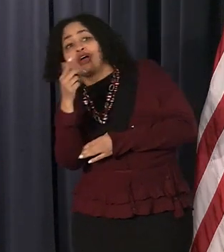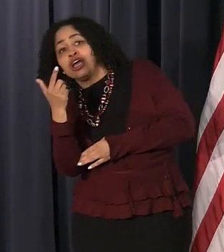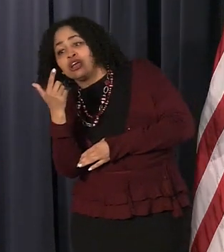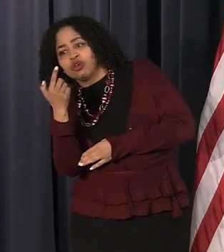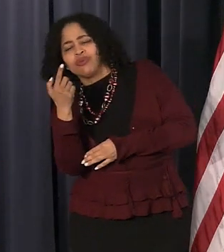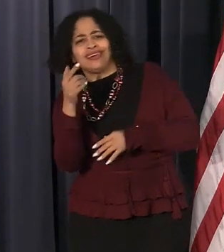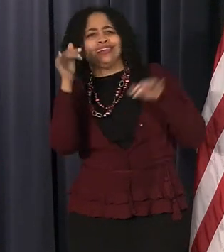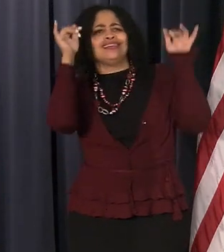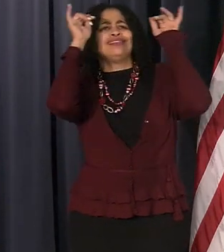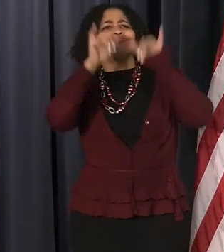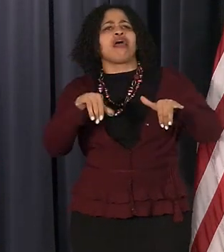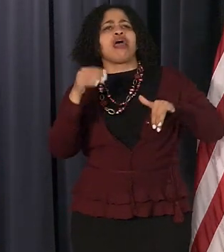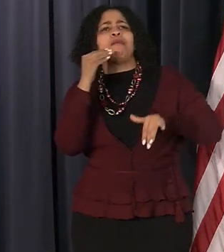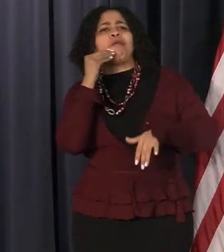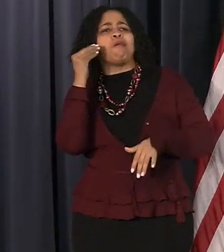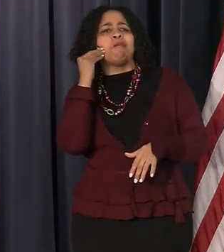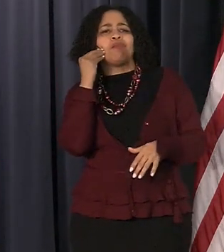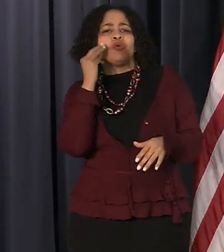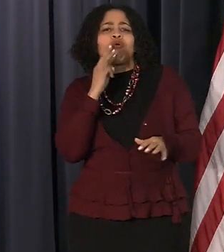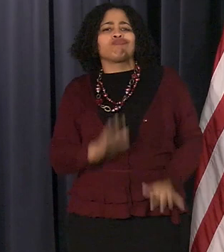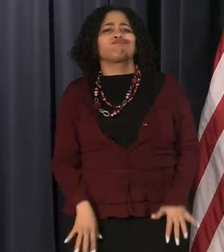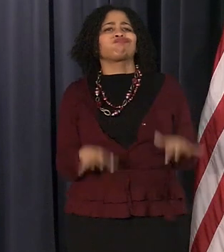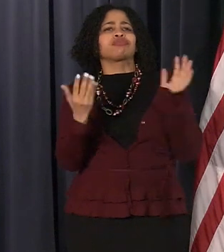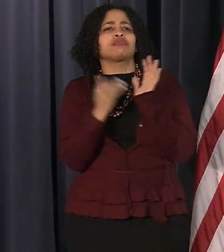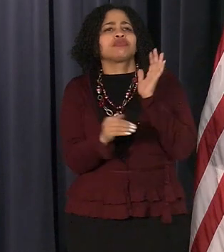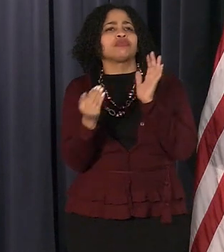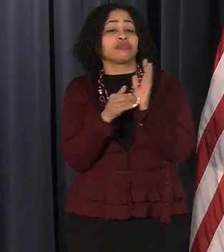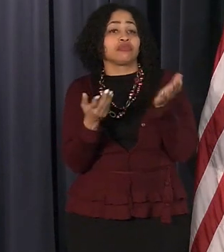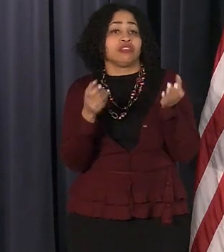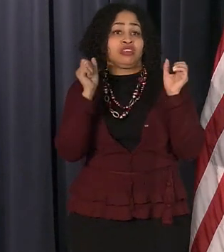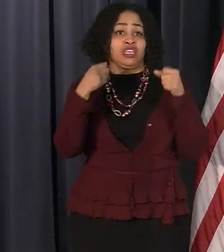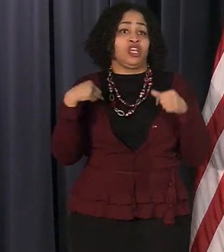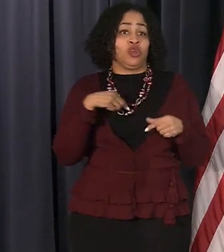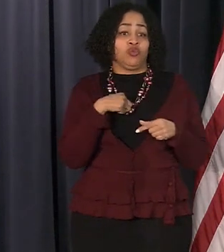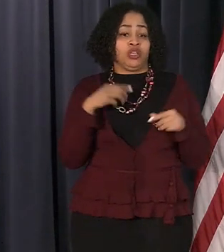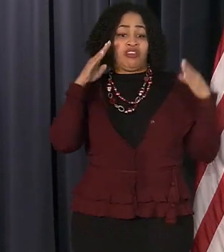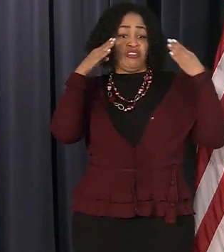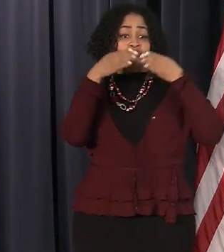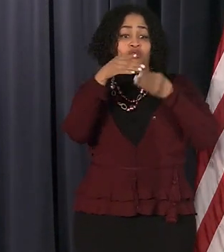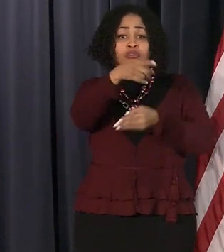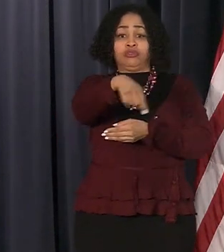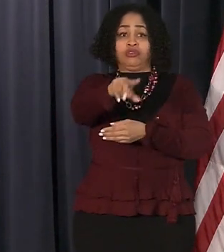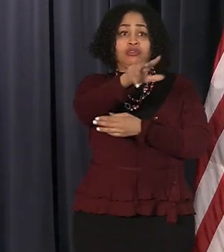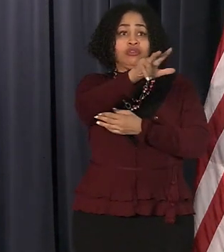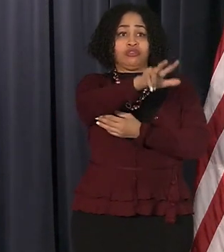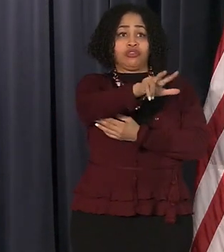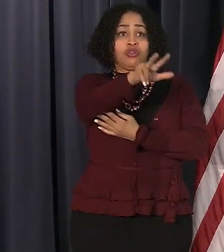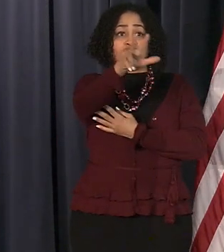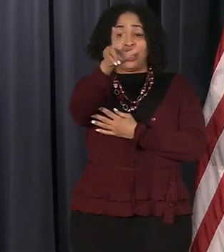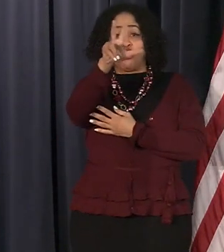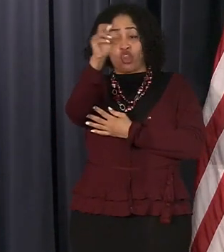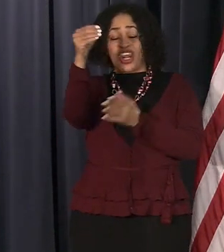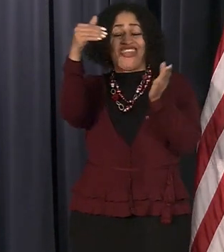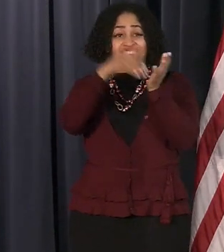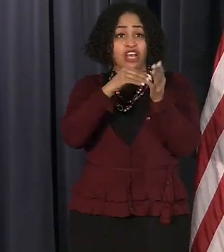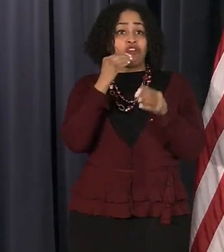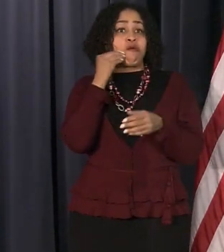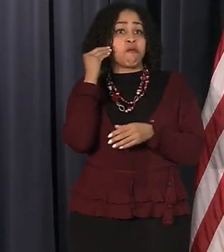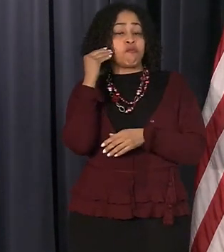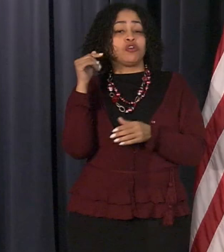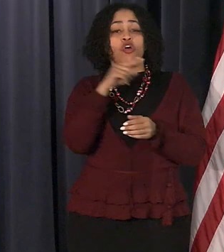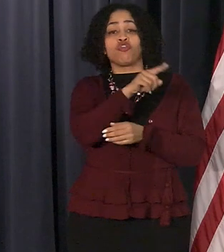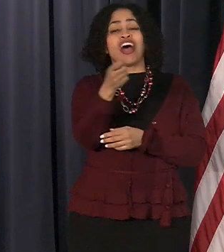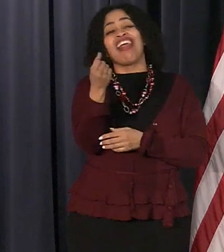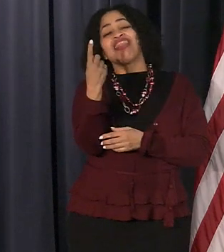houses i got hit twice for the same reason could we zero in on those 30 30 30 000 houses in